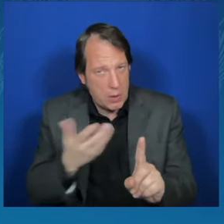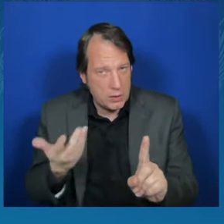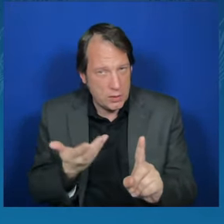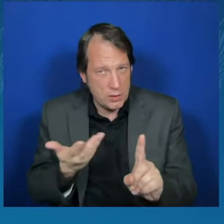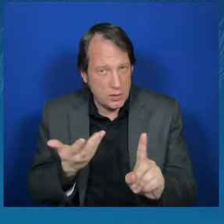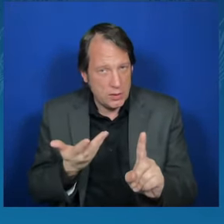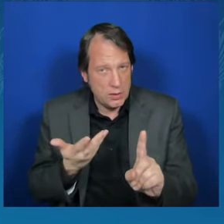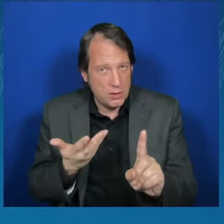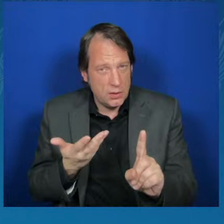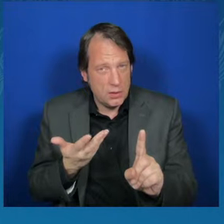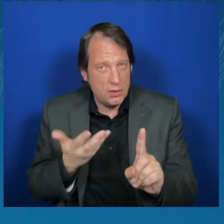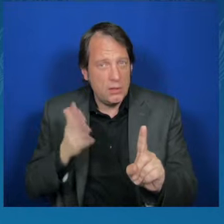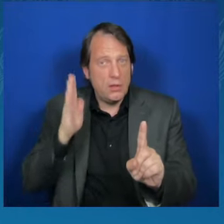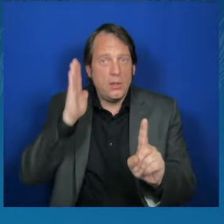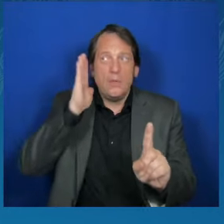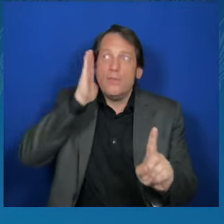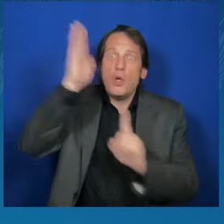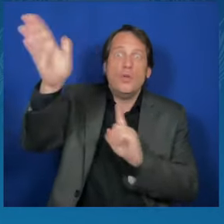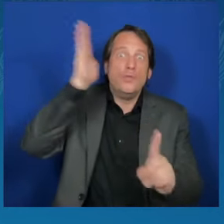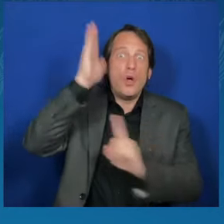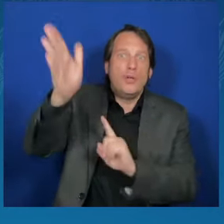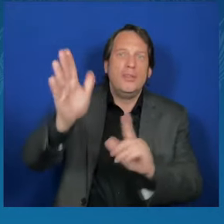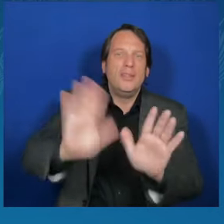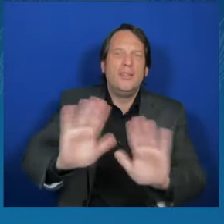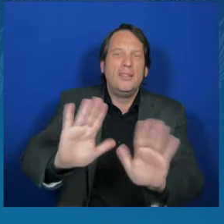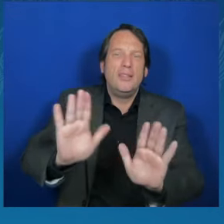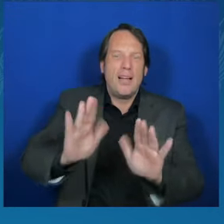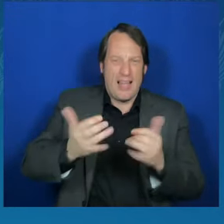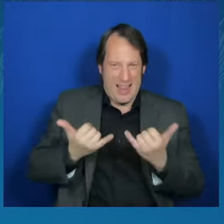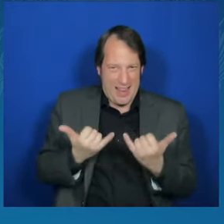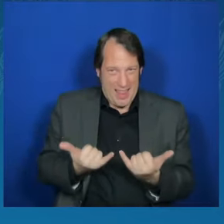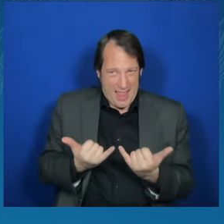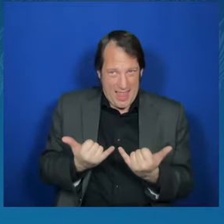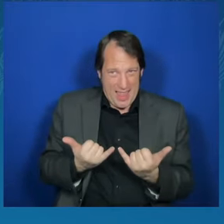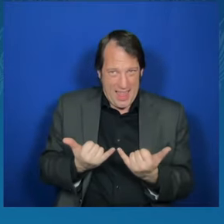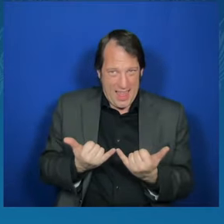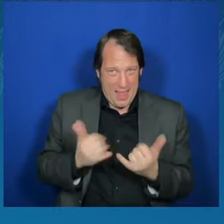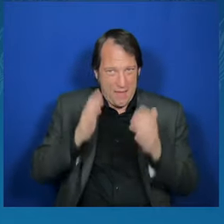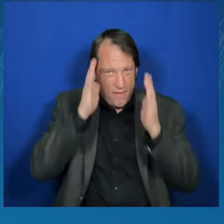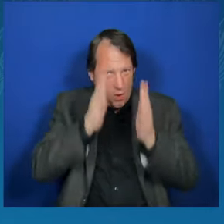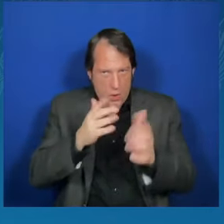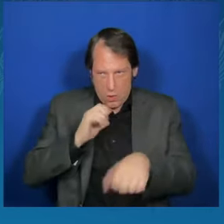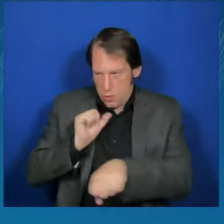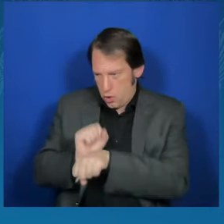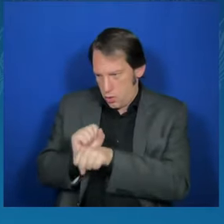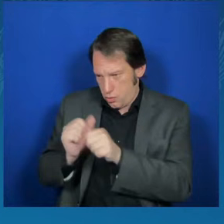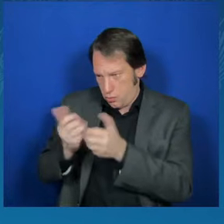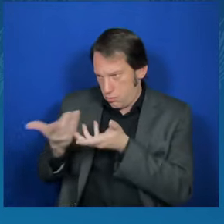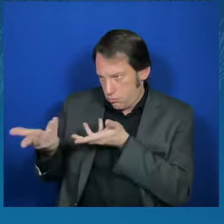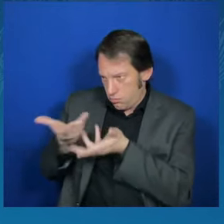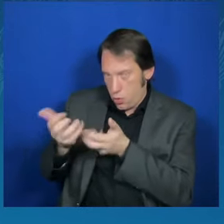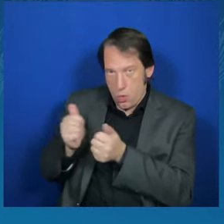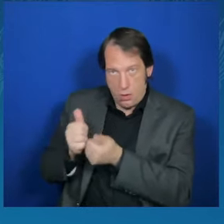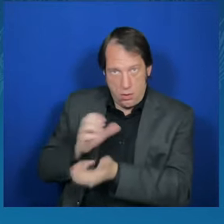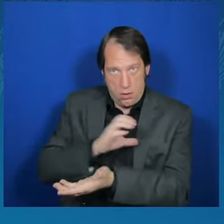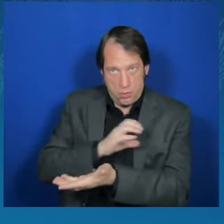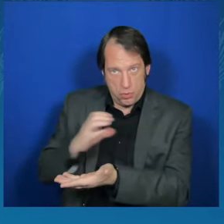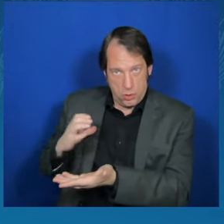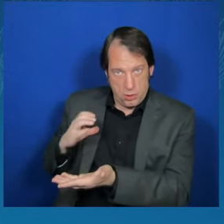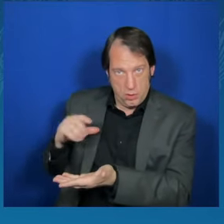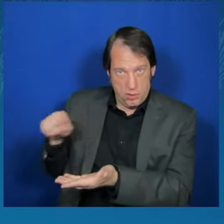That's why we focus on the work with Congress of the United States, and afterwards, we will move on to security guarantees.